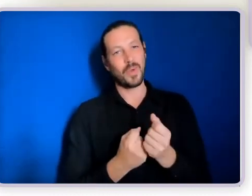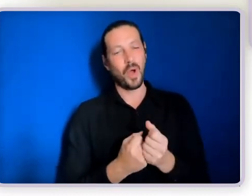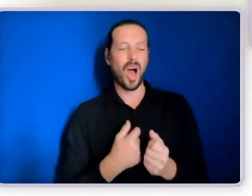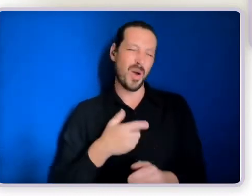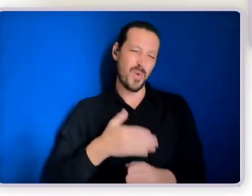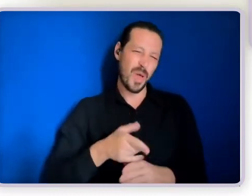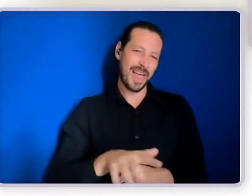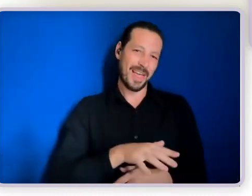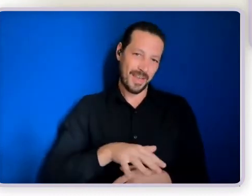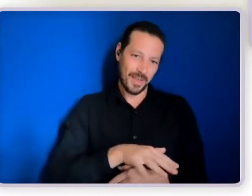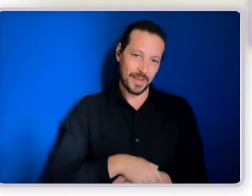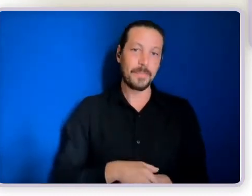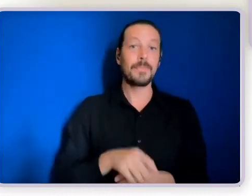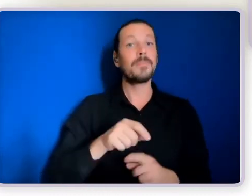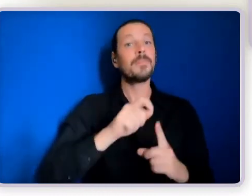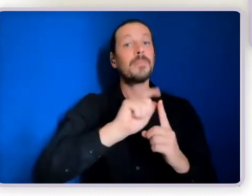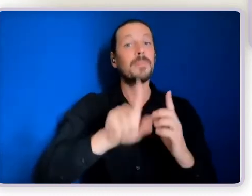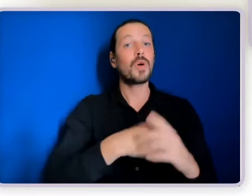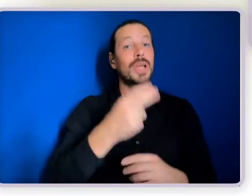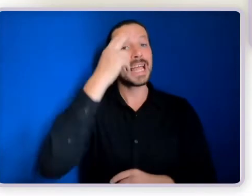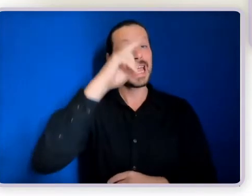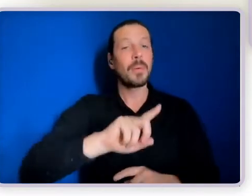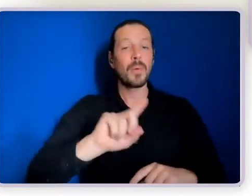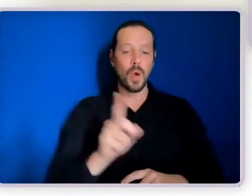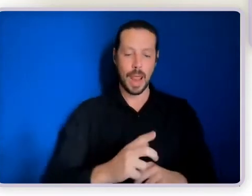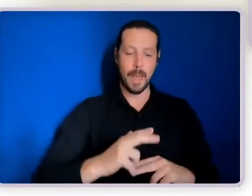called, that's called the Building Community Networks.